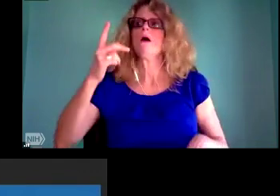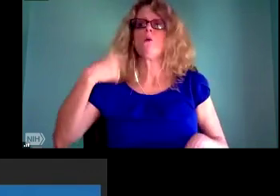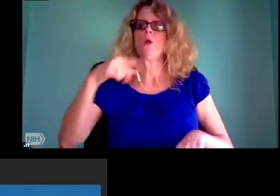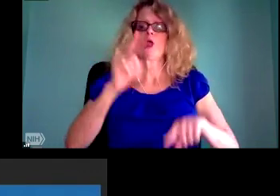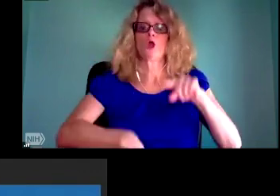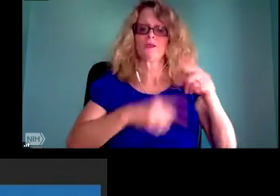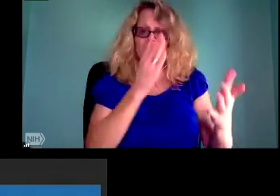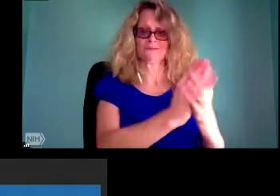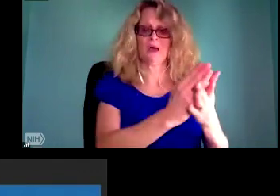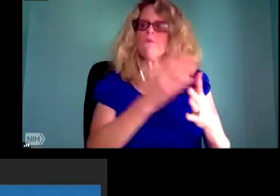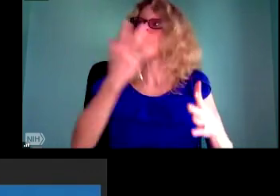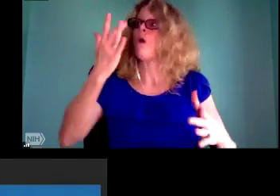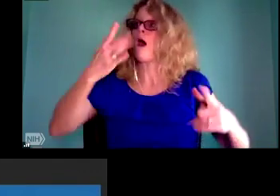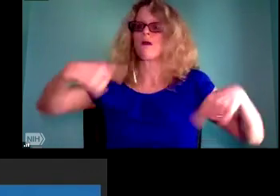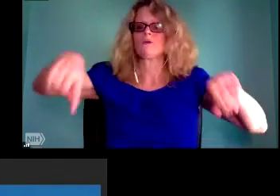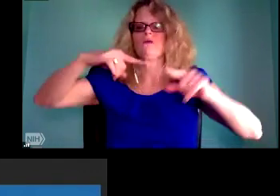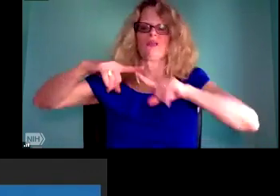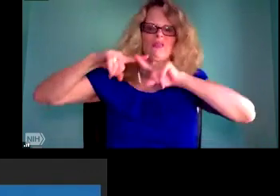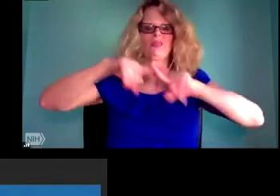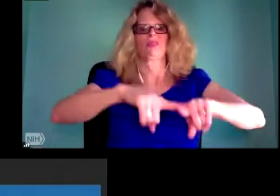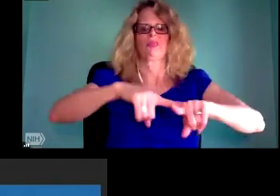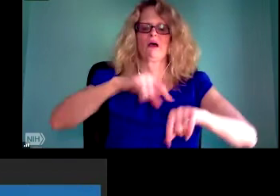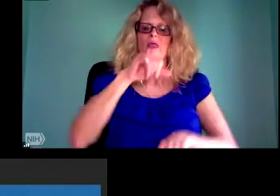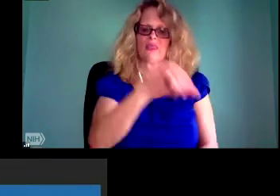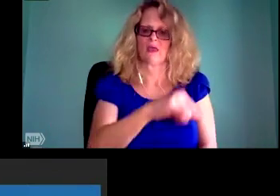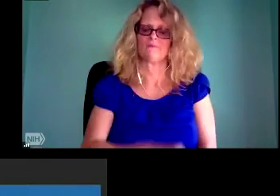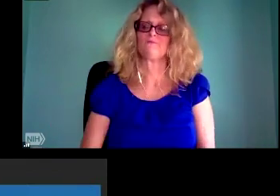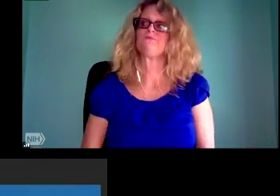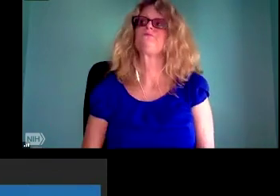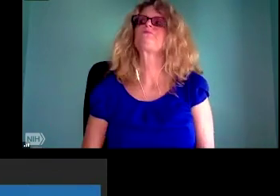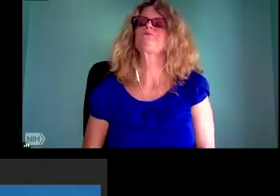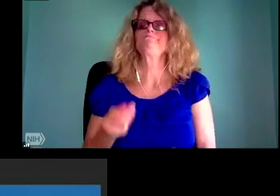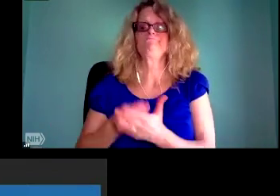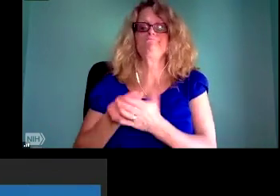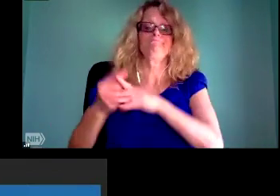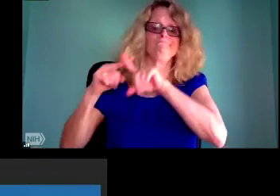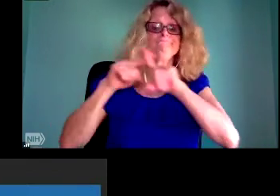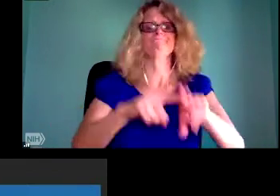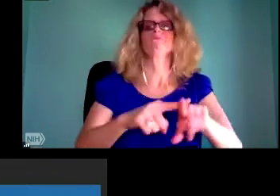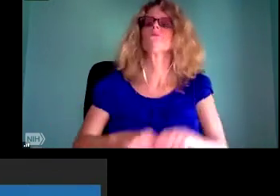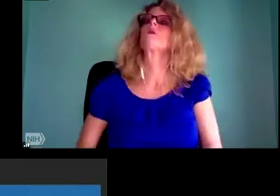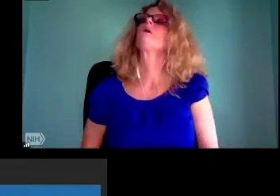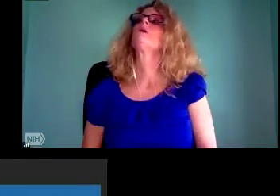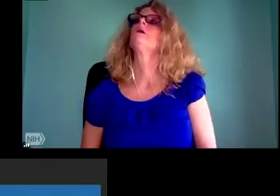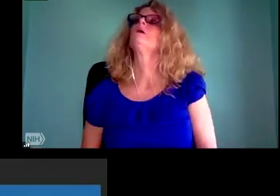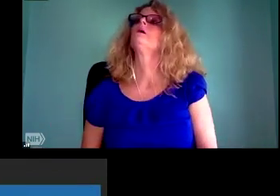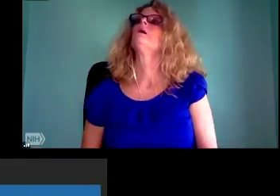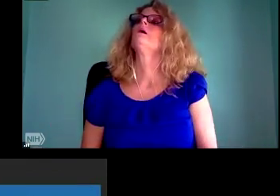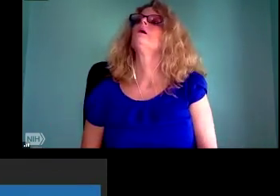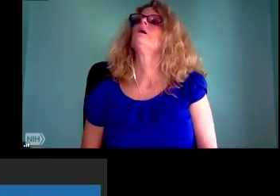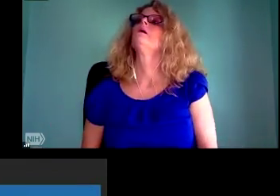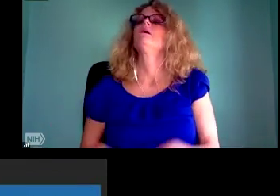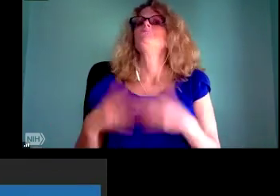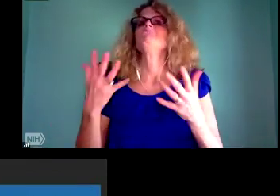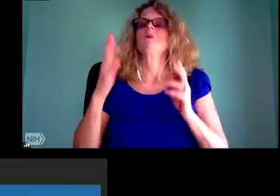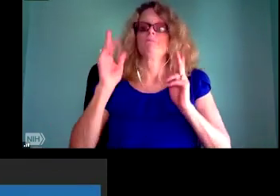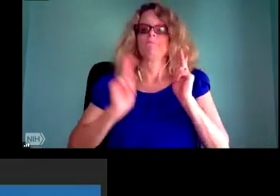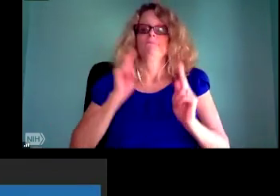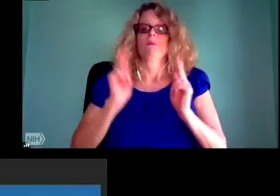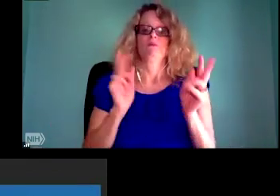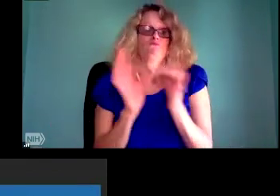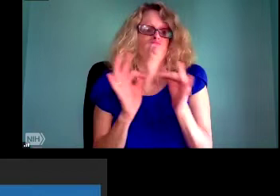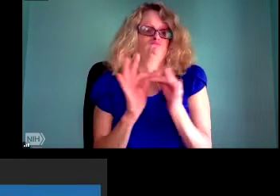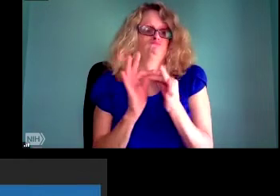are our economy would collapse. And, of course, we've learned so much about the